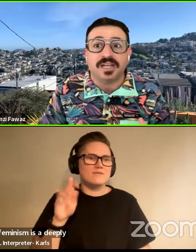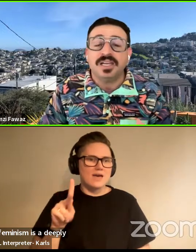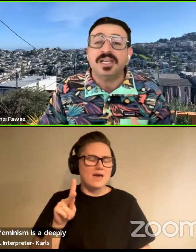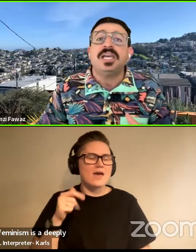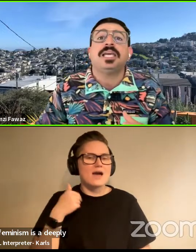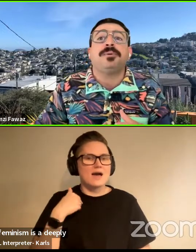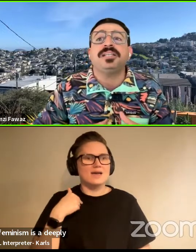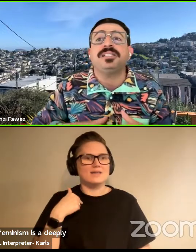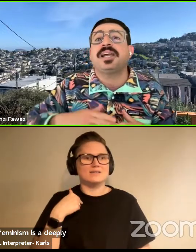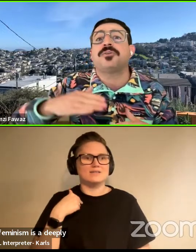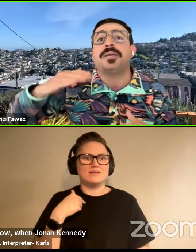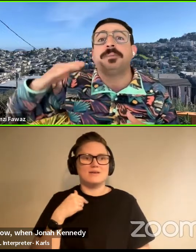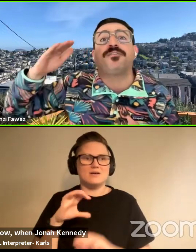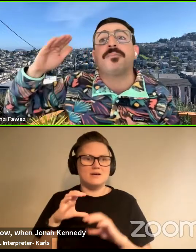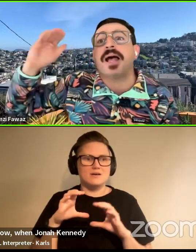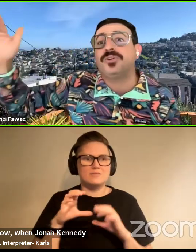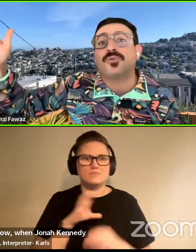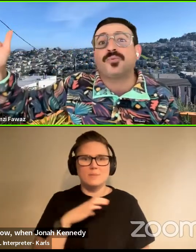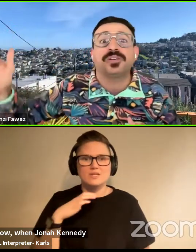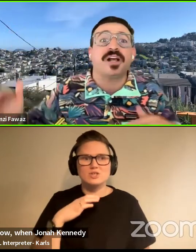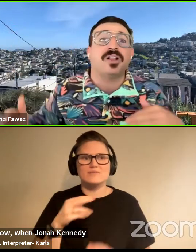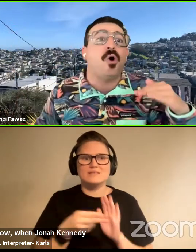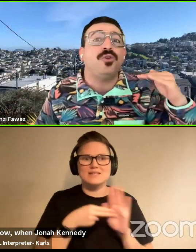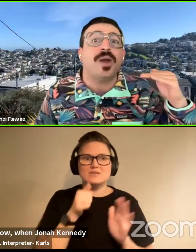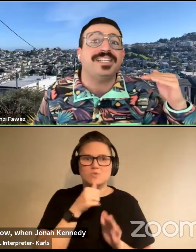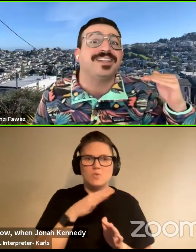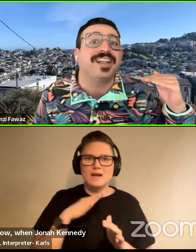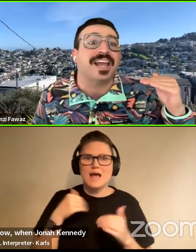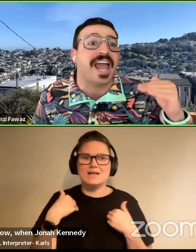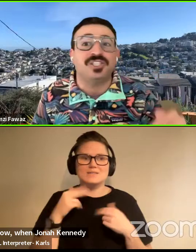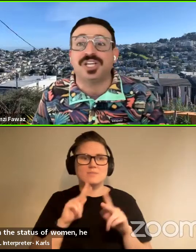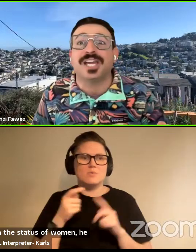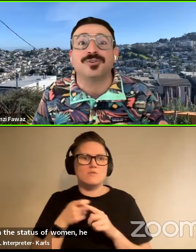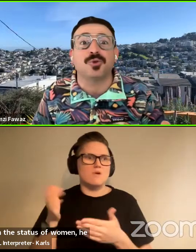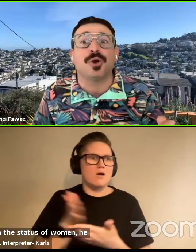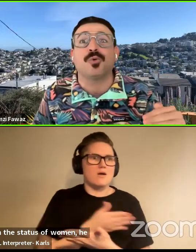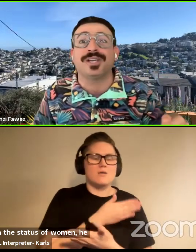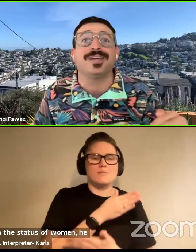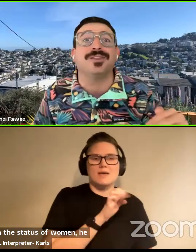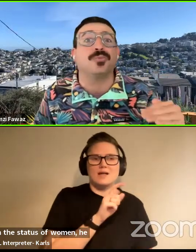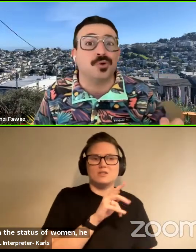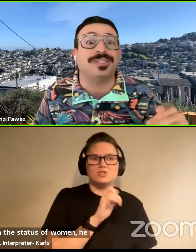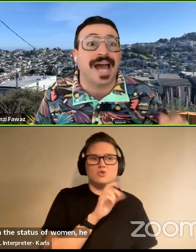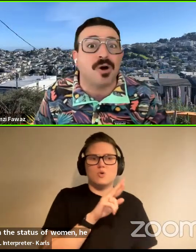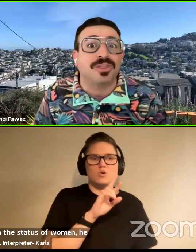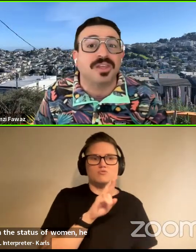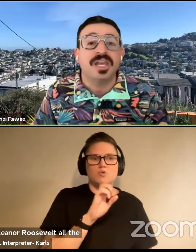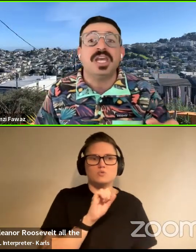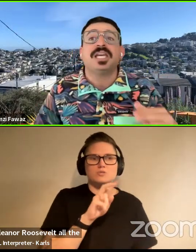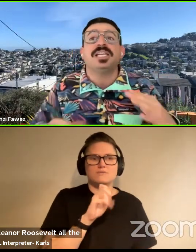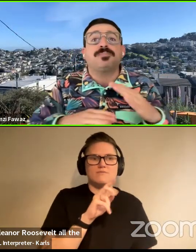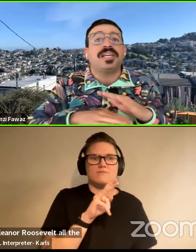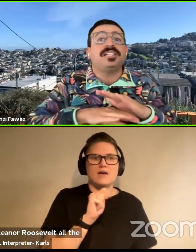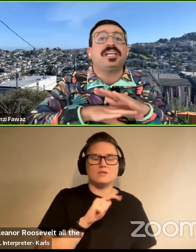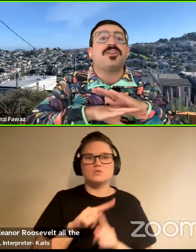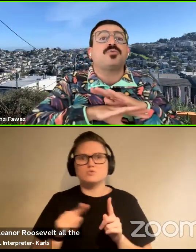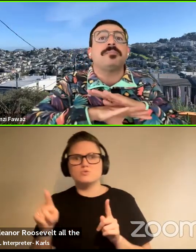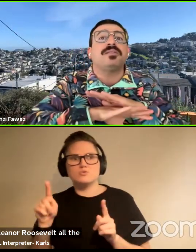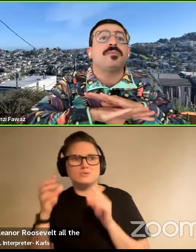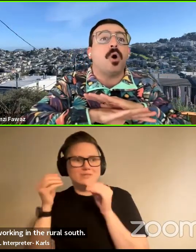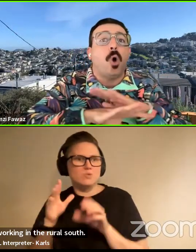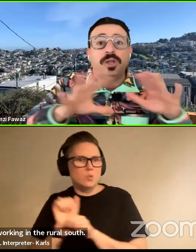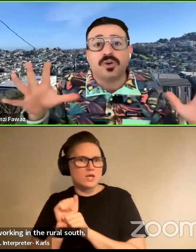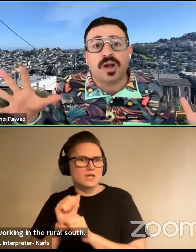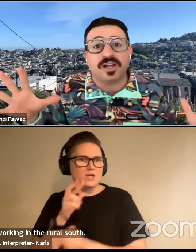status of women, he brings together people from Eleanor Roosevelt all the way to like educators who are working in the rural South. He's bringing